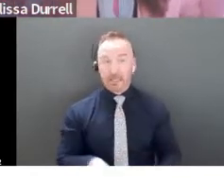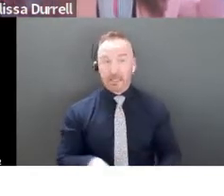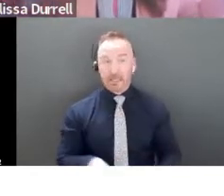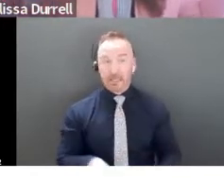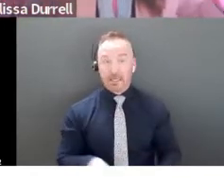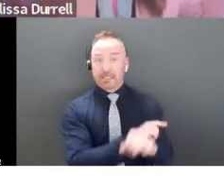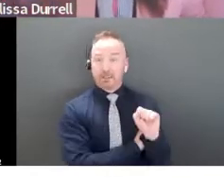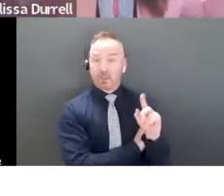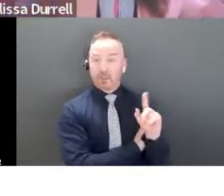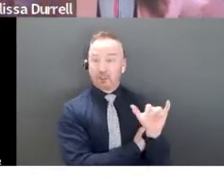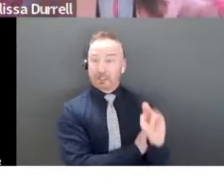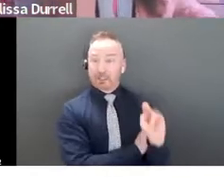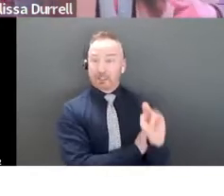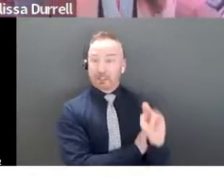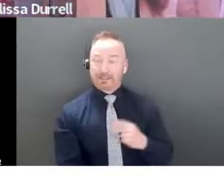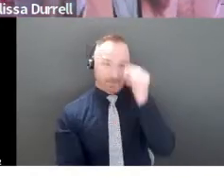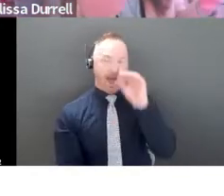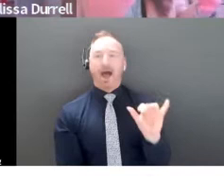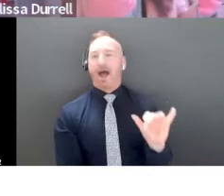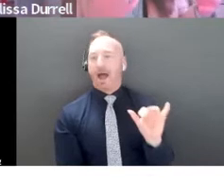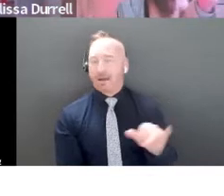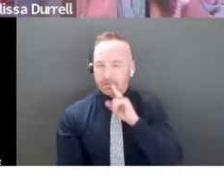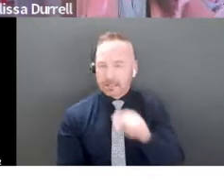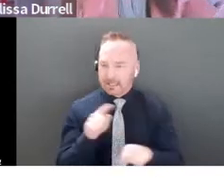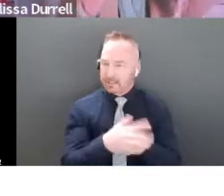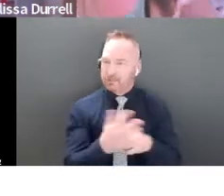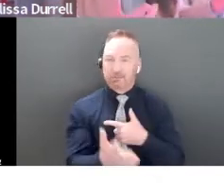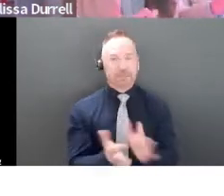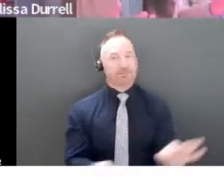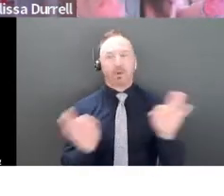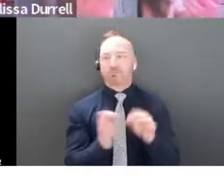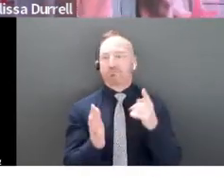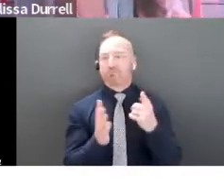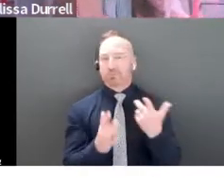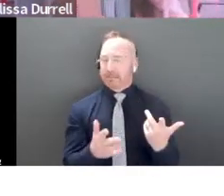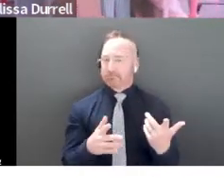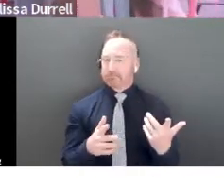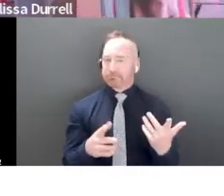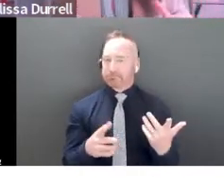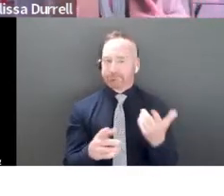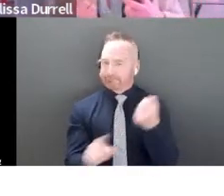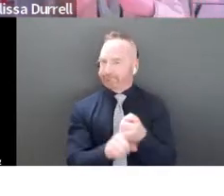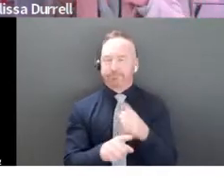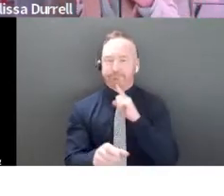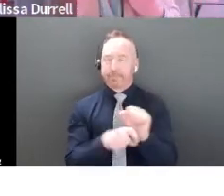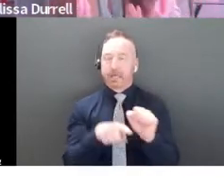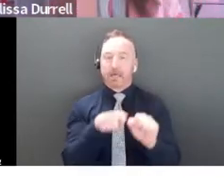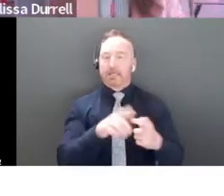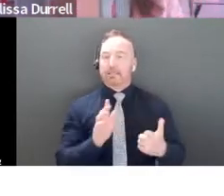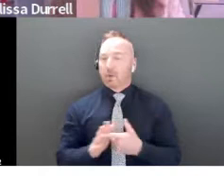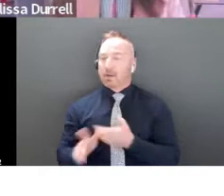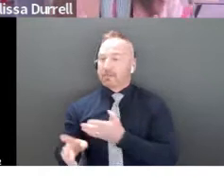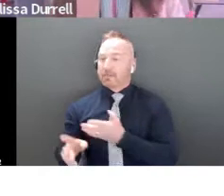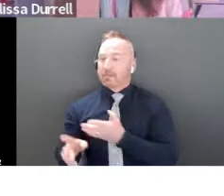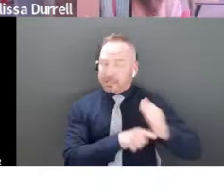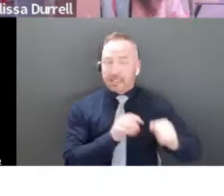This is the moment you need to nail. And we've created this really compelling problem and the pain that your industry is feeling. So then when